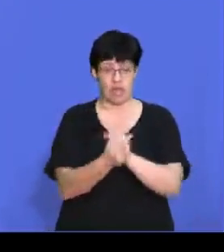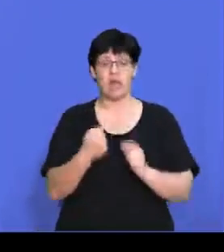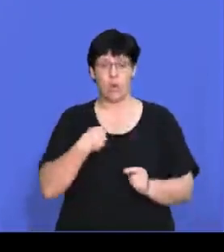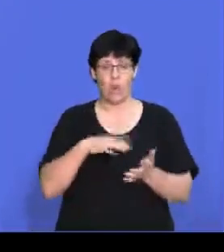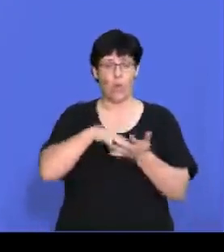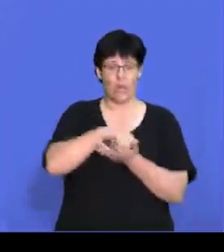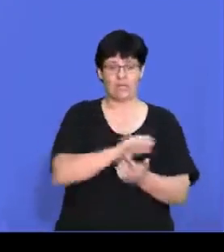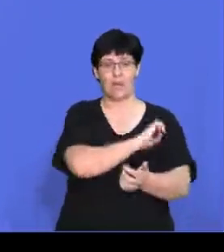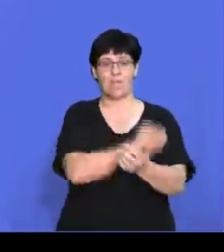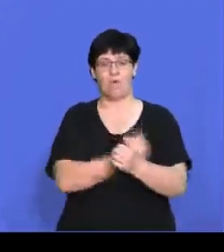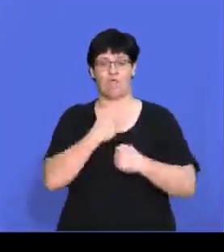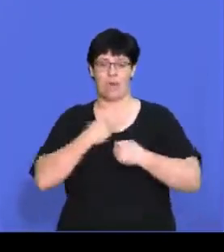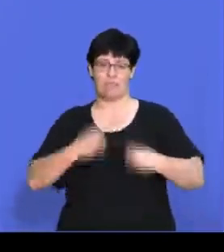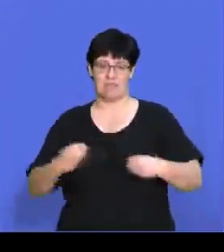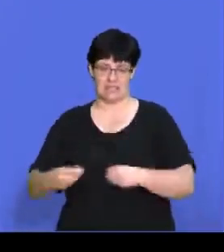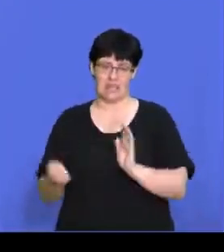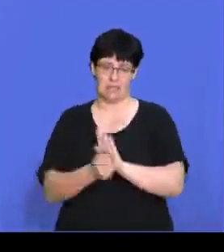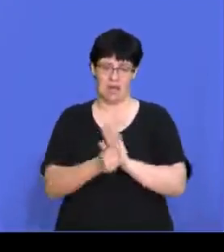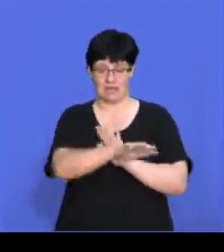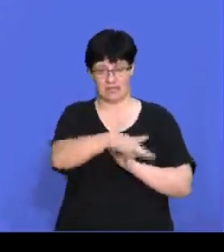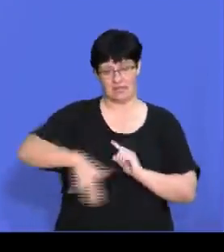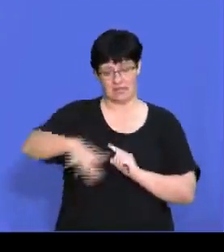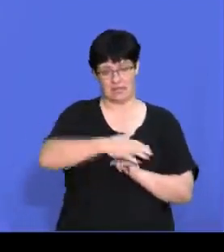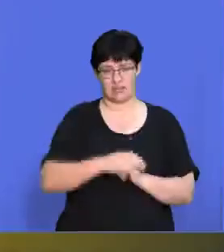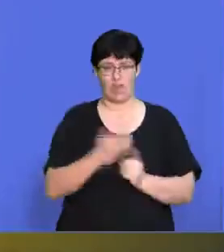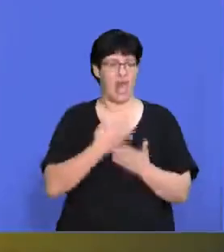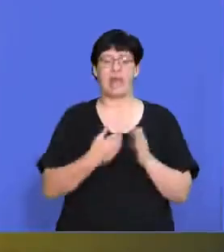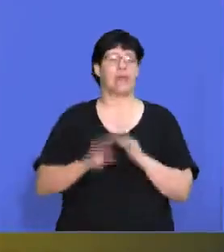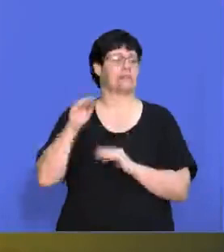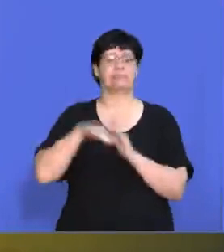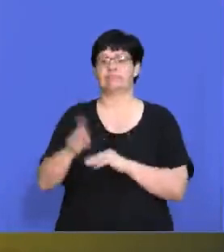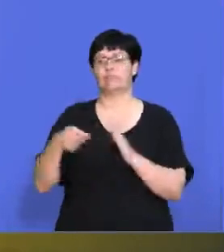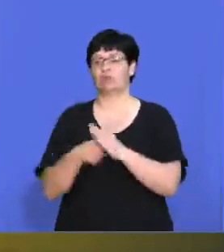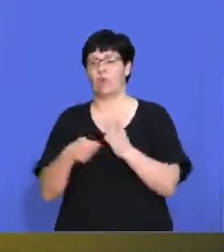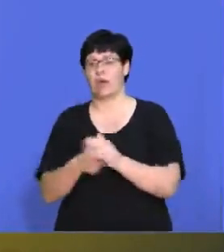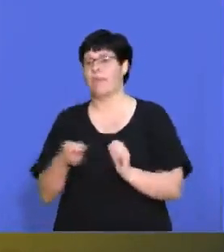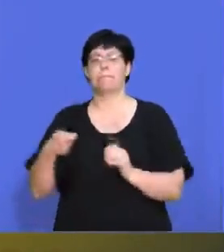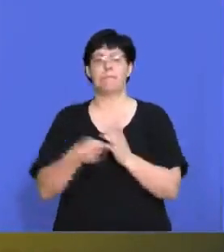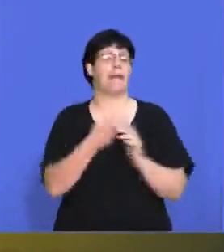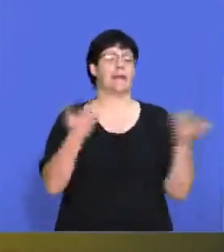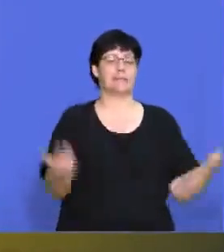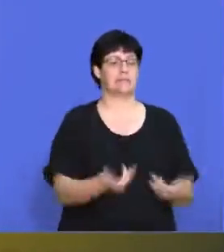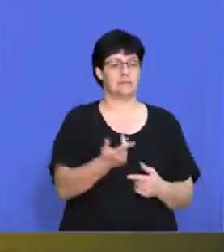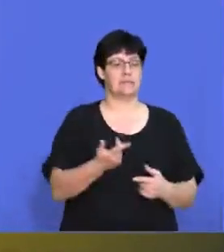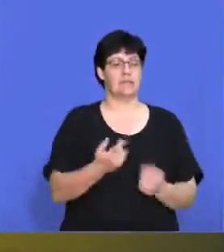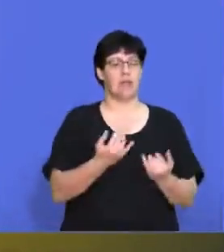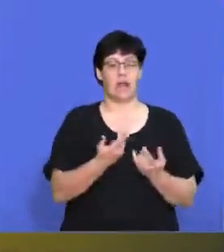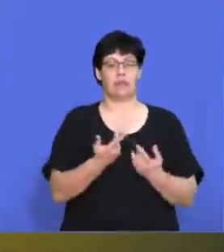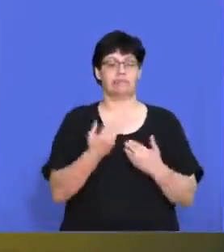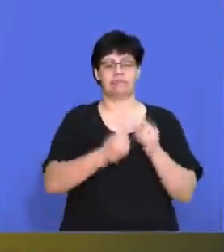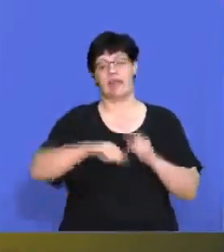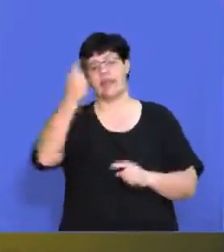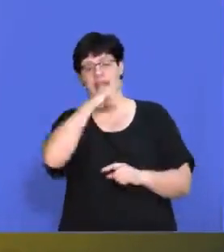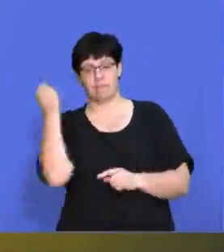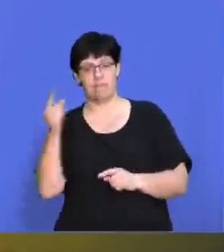it weakens the power of the business in the market. So if I can just go to the shops and I buy a rival brand,